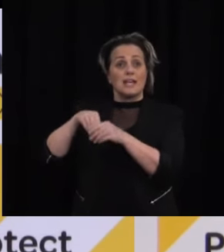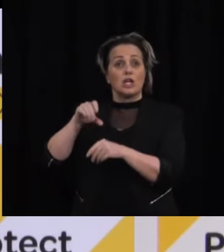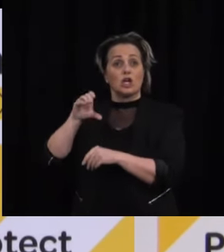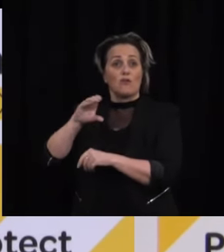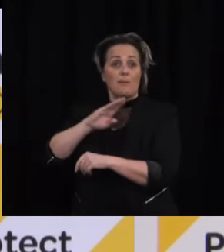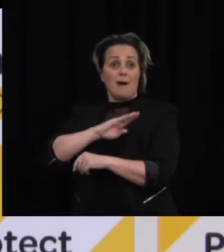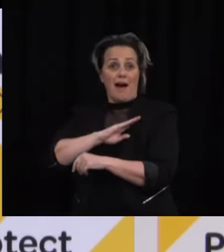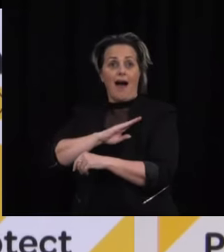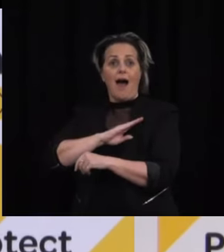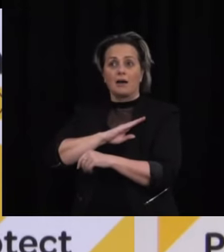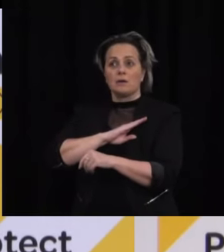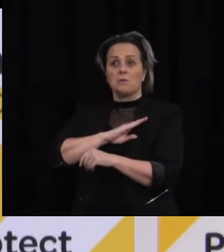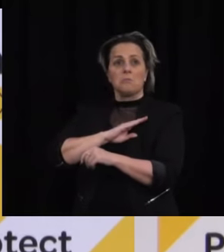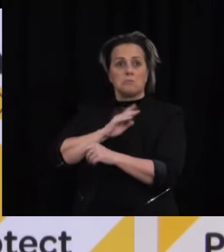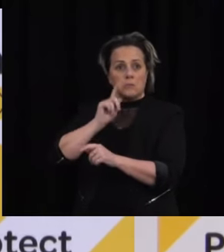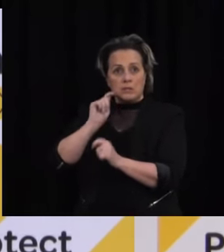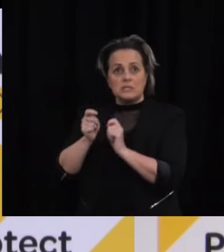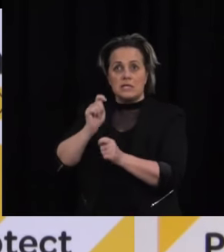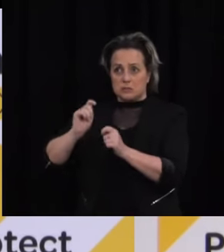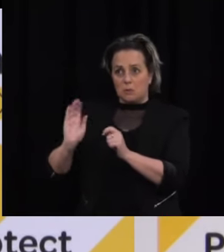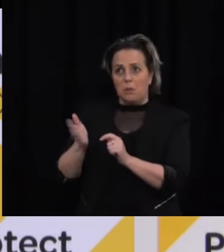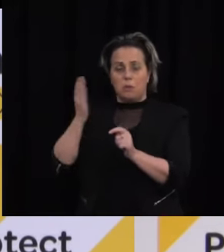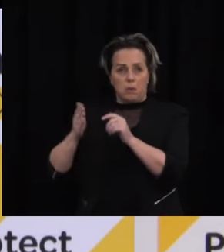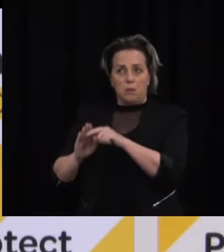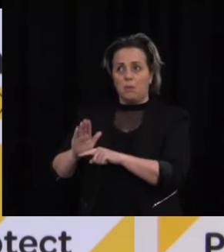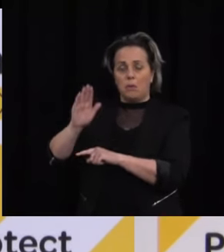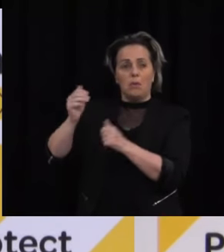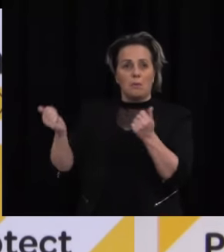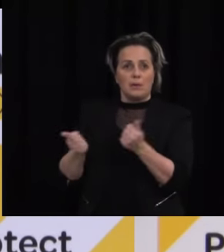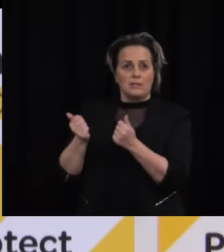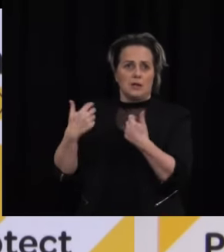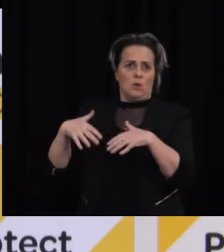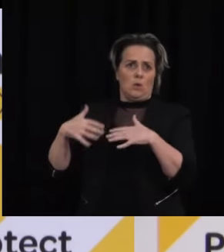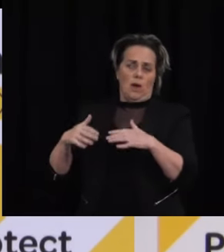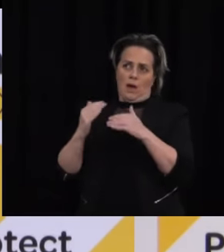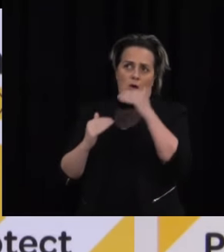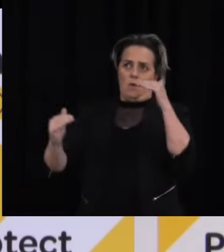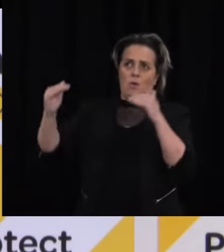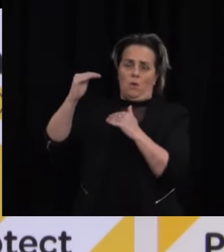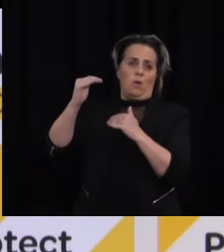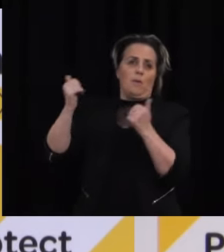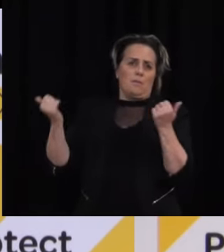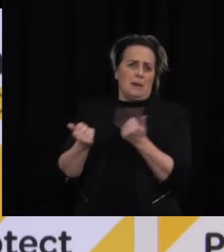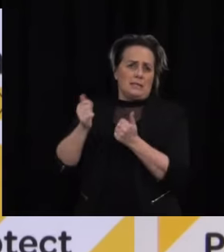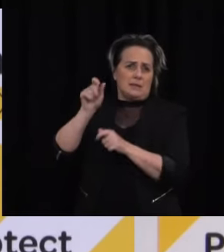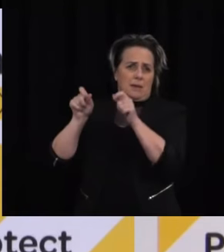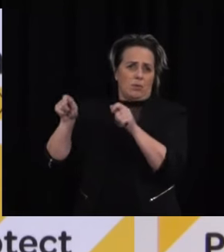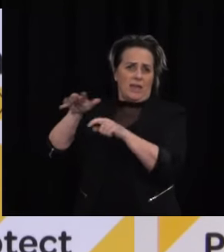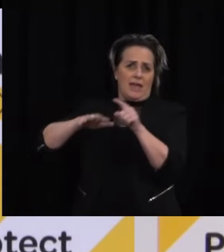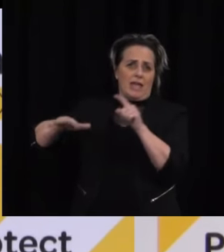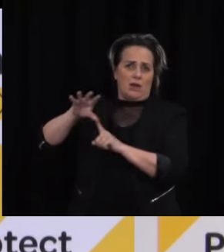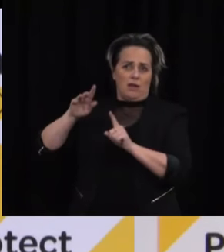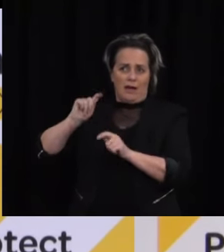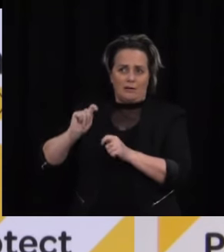so saying we've seen very high rates of testing Clover Parks leading the suburbs in Auckland in terms of testing rate